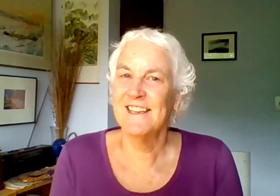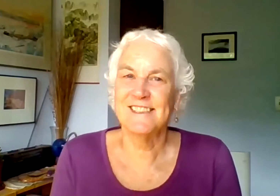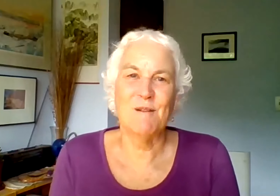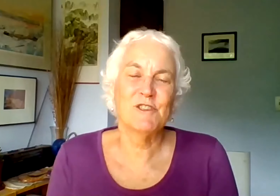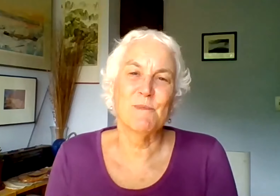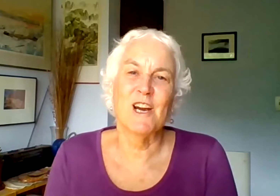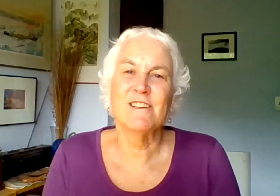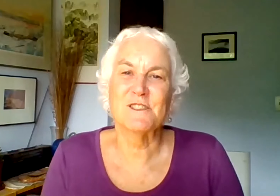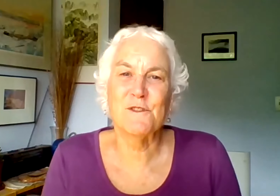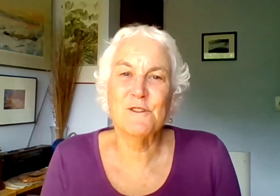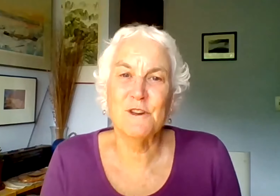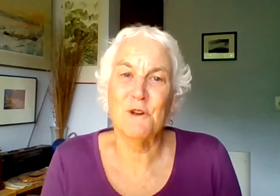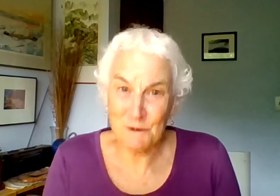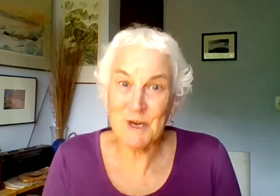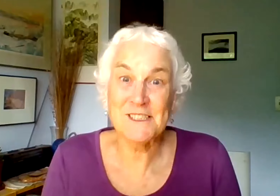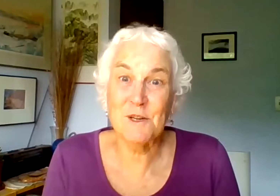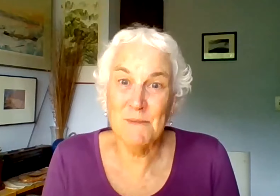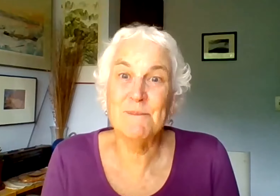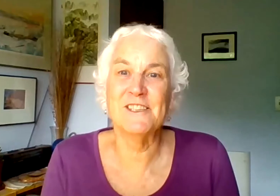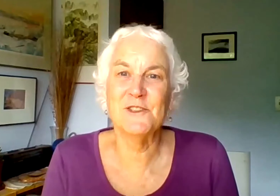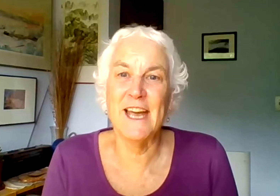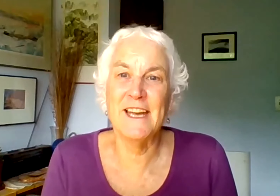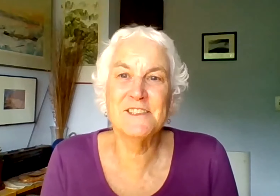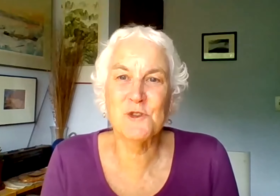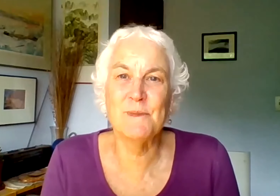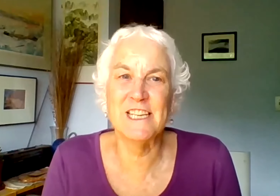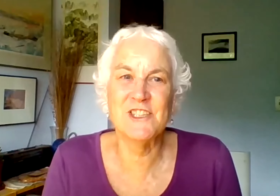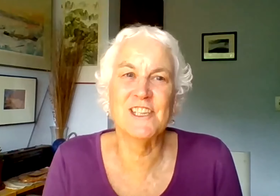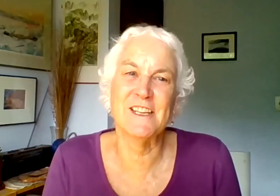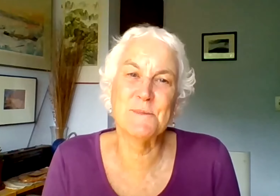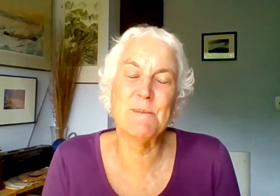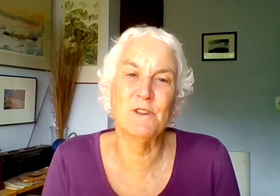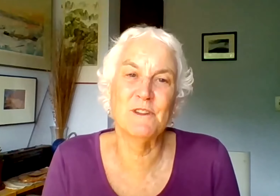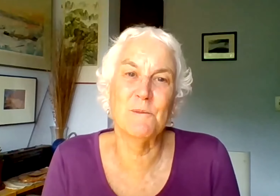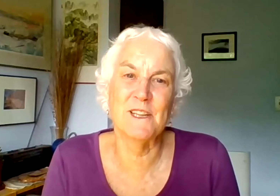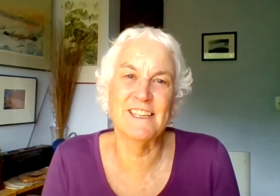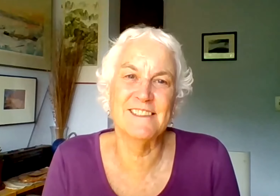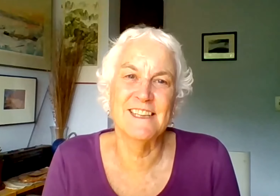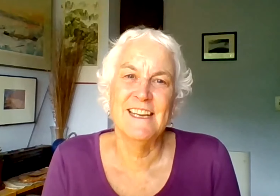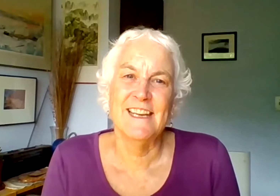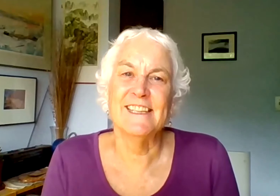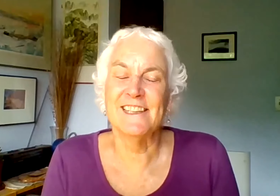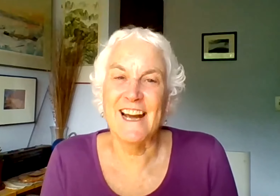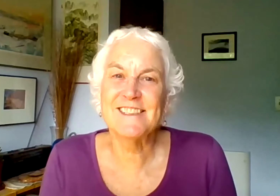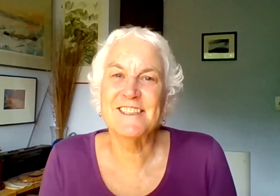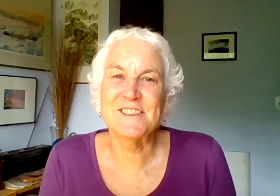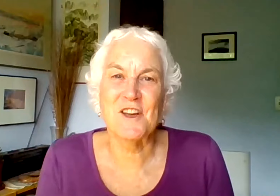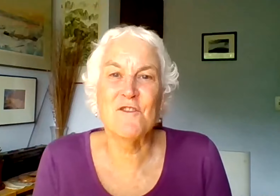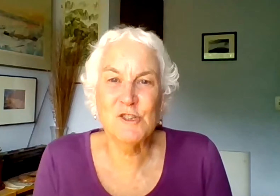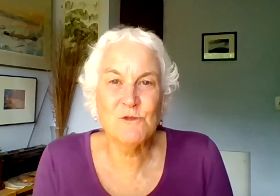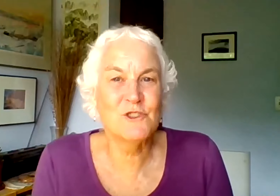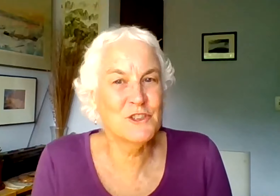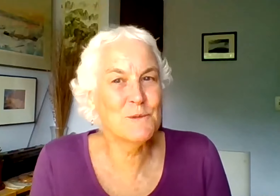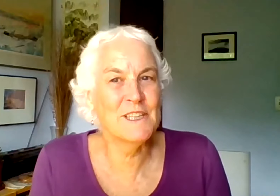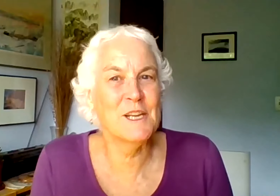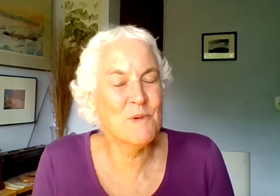ADA established America's commitment to end discrimination against people with disabilities and Alaska's